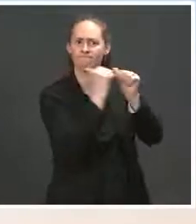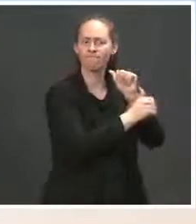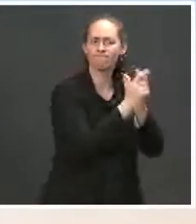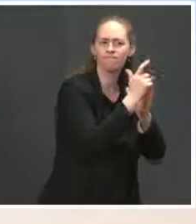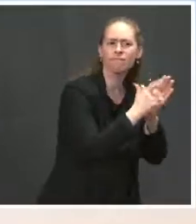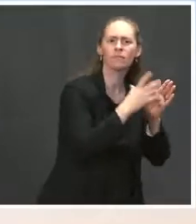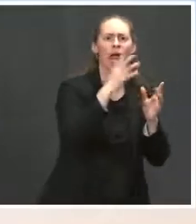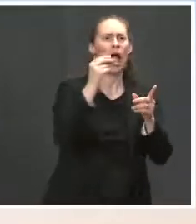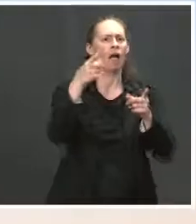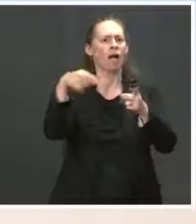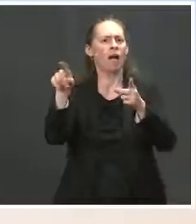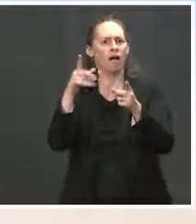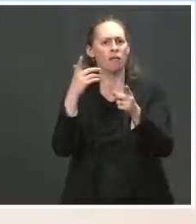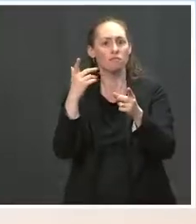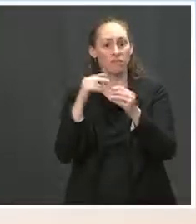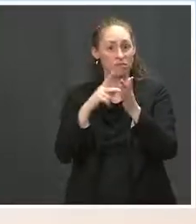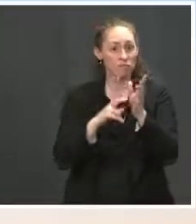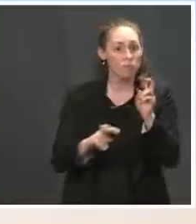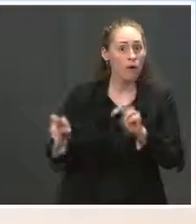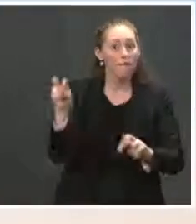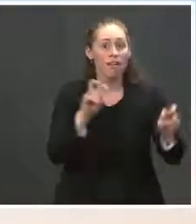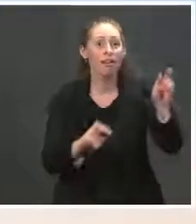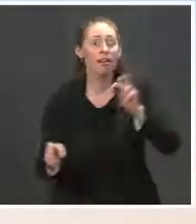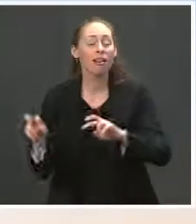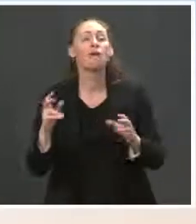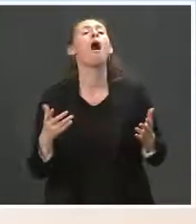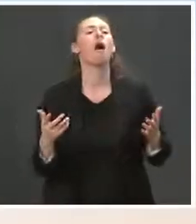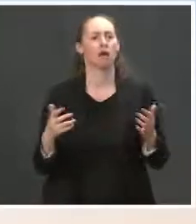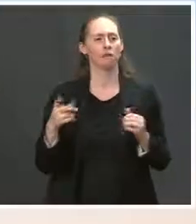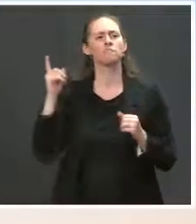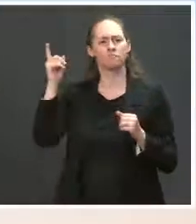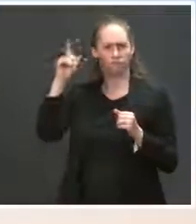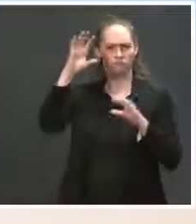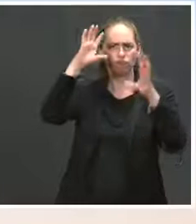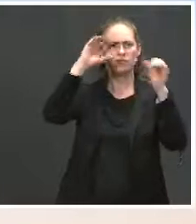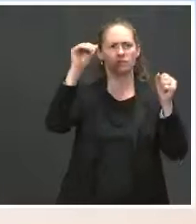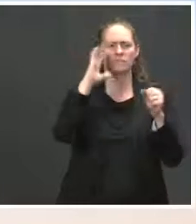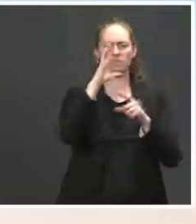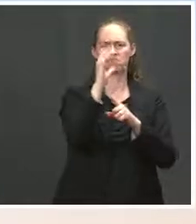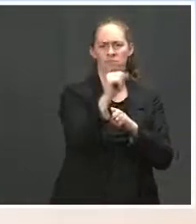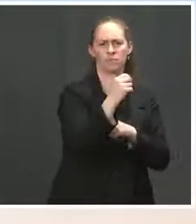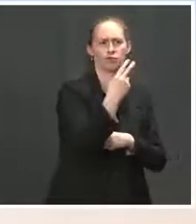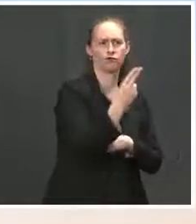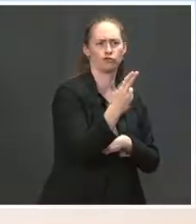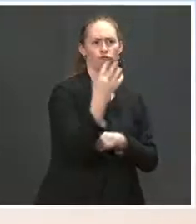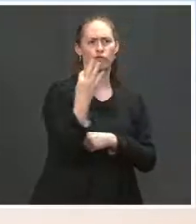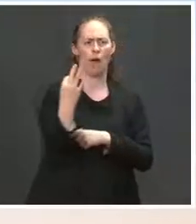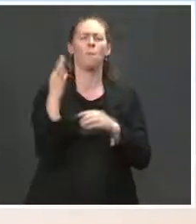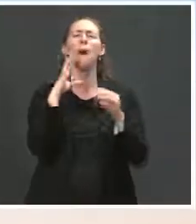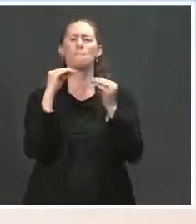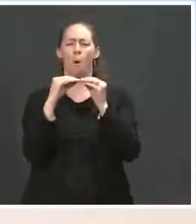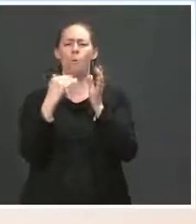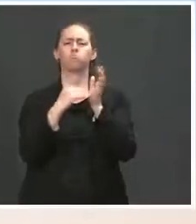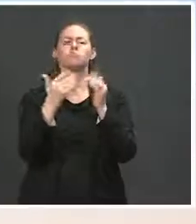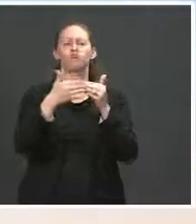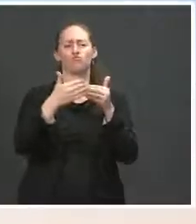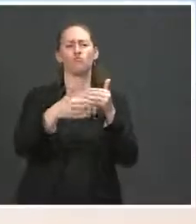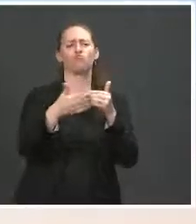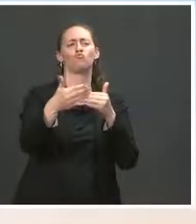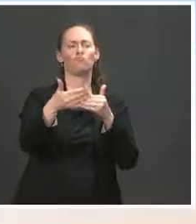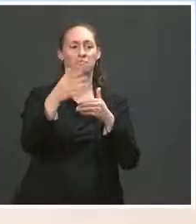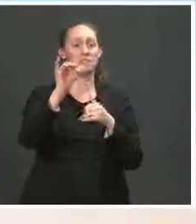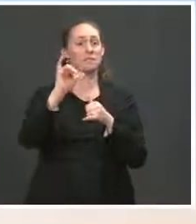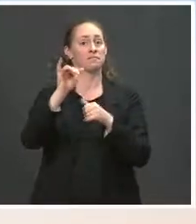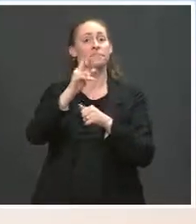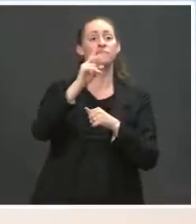as well as Friday. I expect he'll have some additional travel in the weeks ahead of that. You can also anticipate the Vice President, the First Lady, the second gentleman, will be out